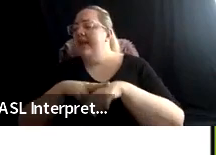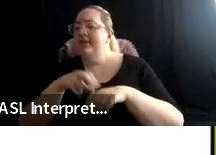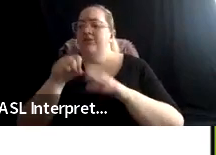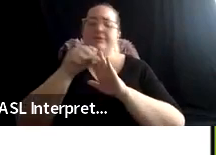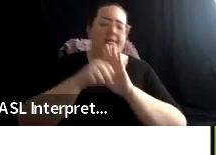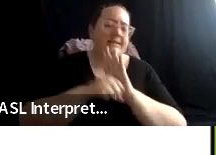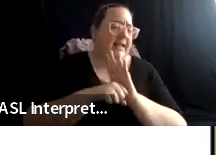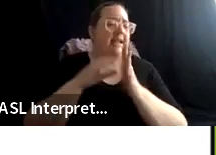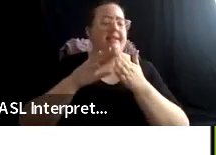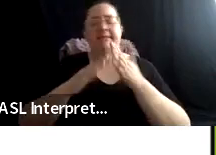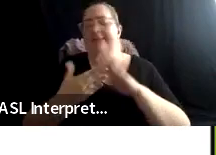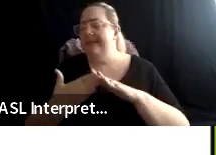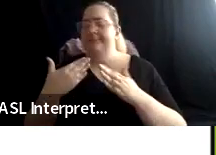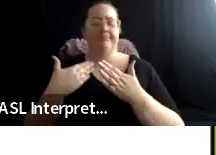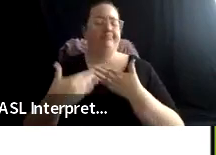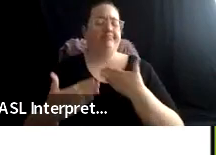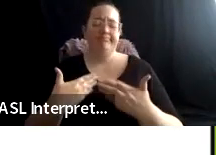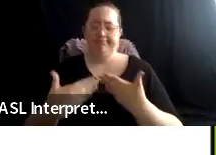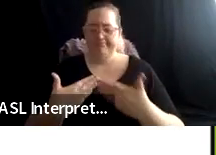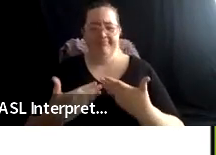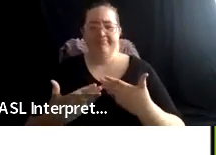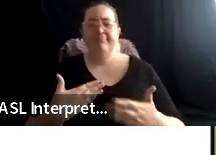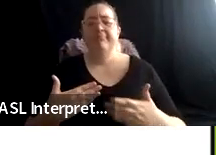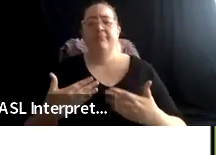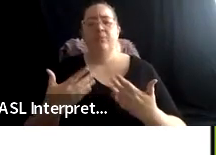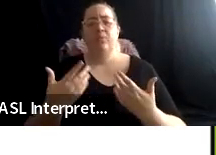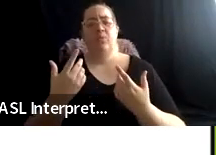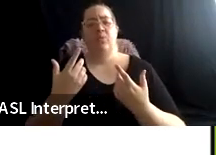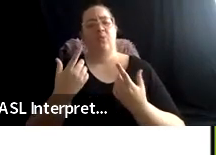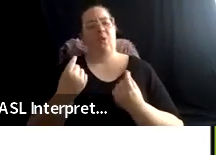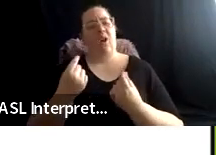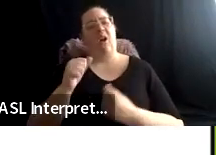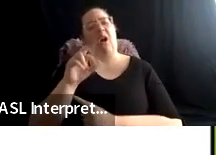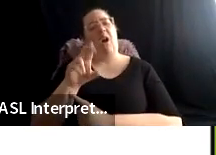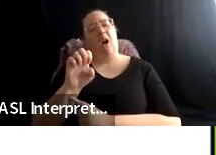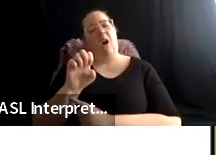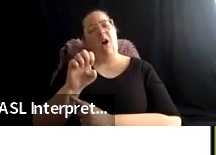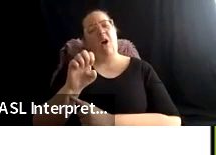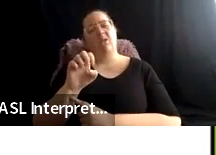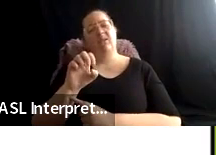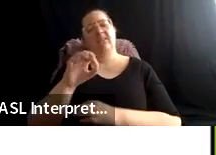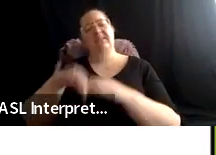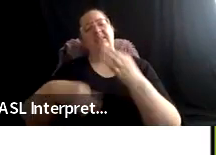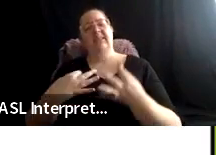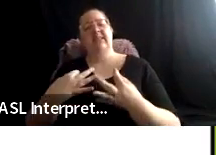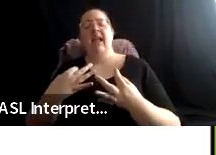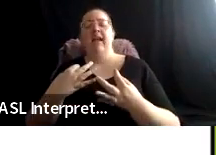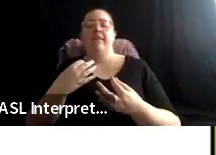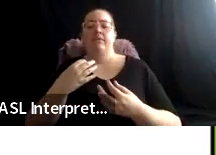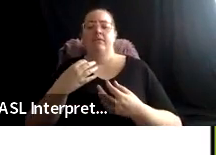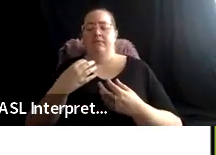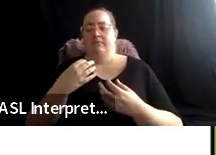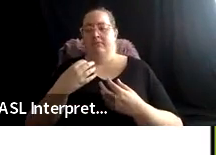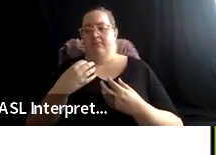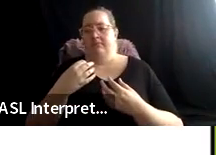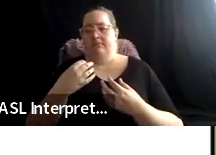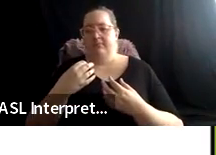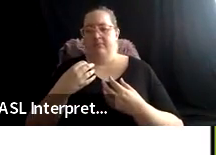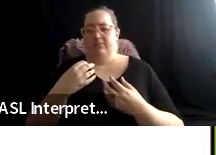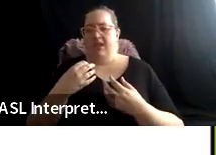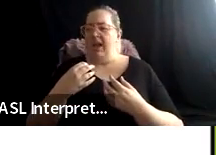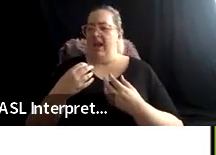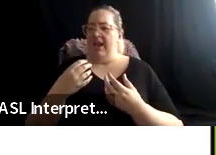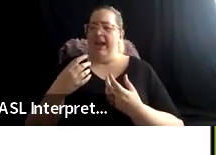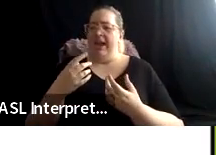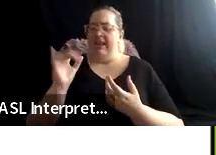are rather than what we have, which is such an extractive and like mine, how much is mine instead of what is, what